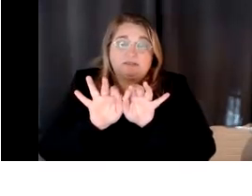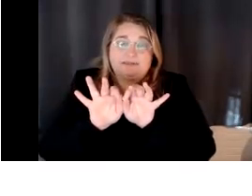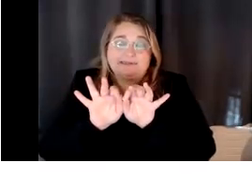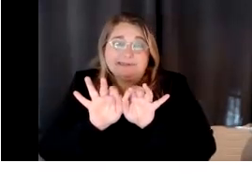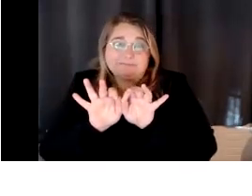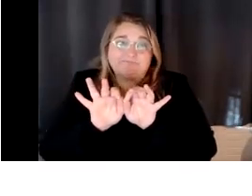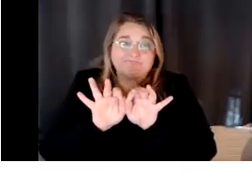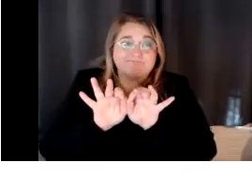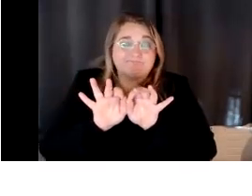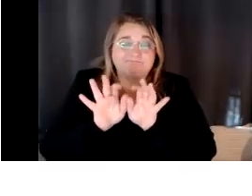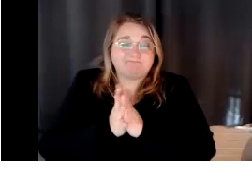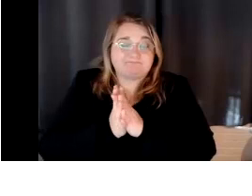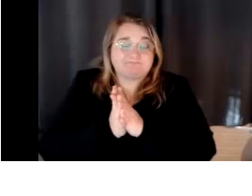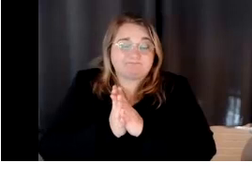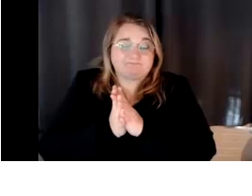it's not